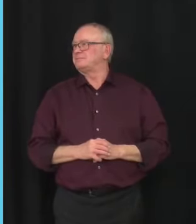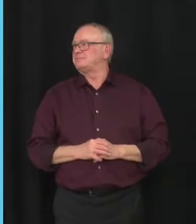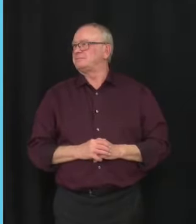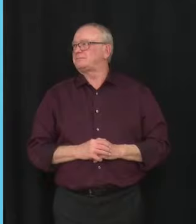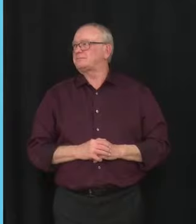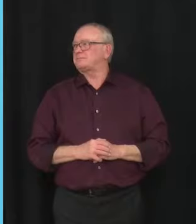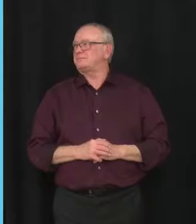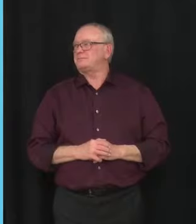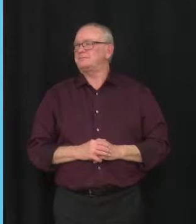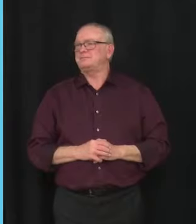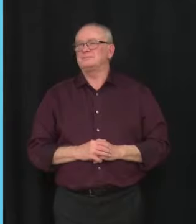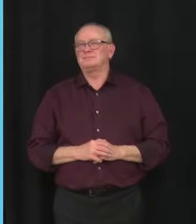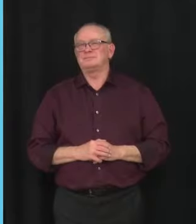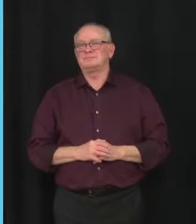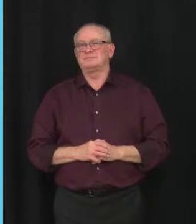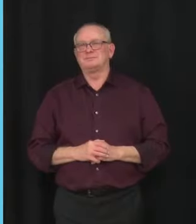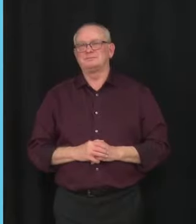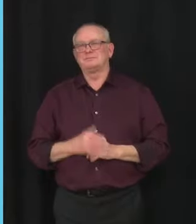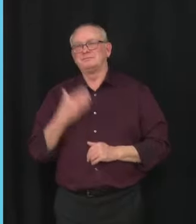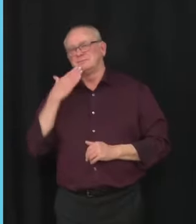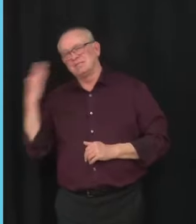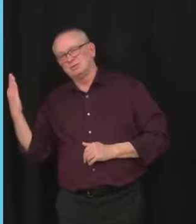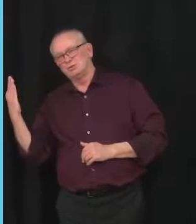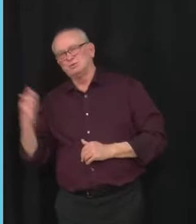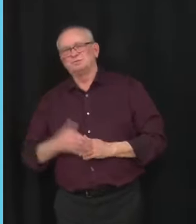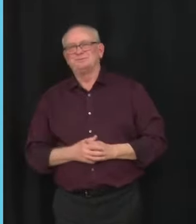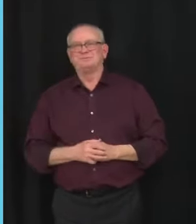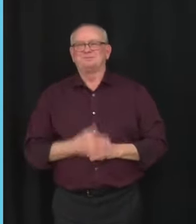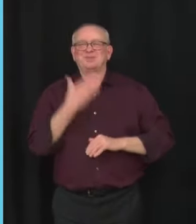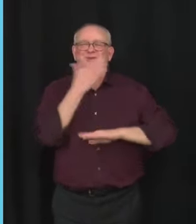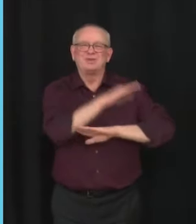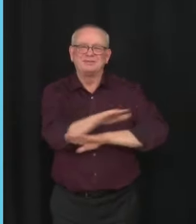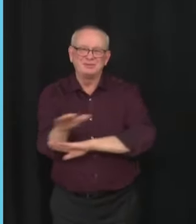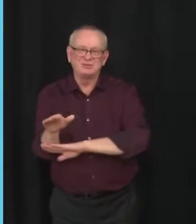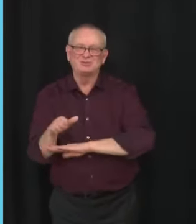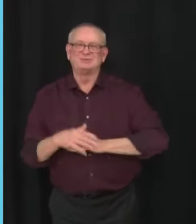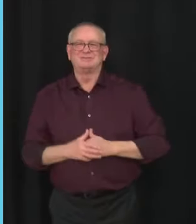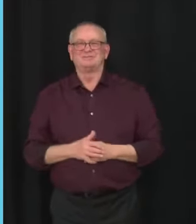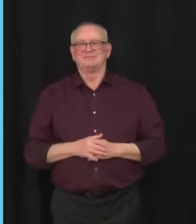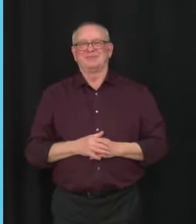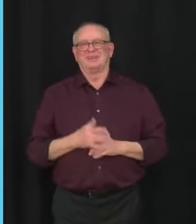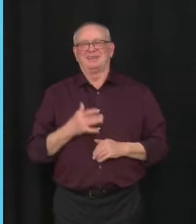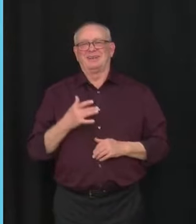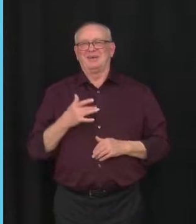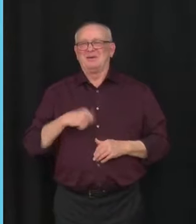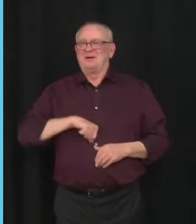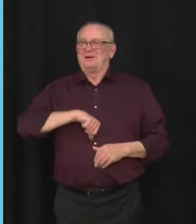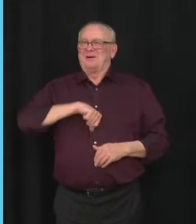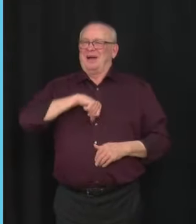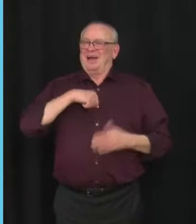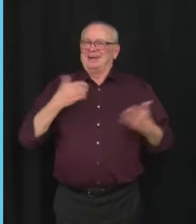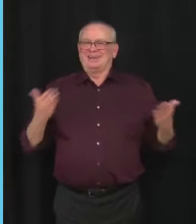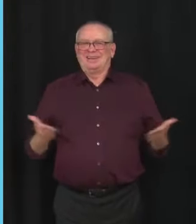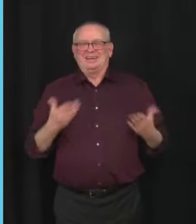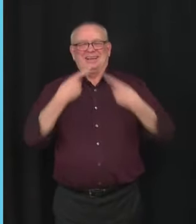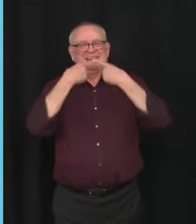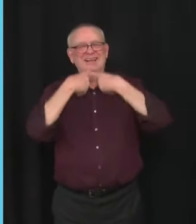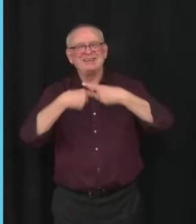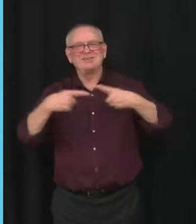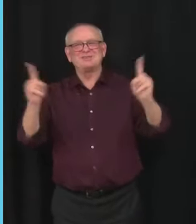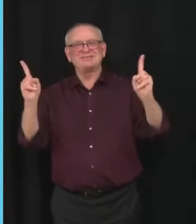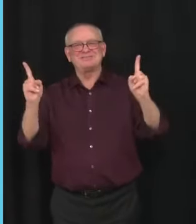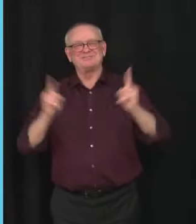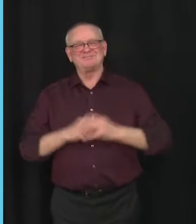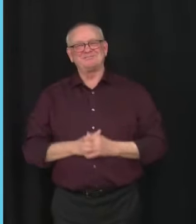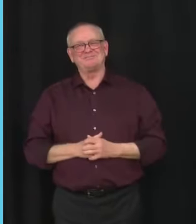Thank you, Premier and good afternoon, everyone. I'm honoured to be here today as part of the announcement. And I know that many